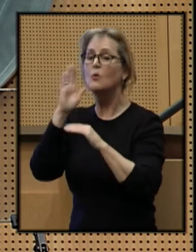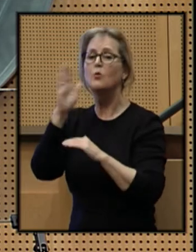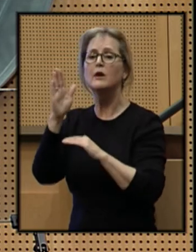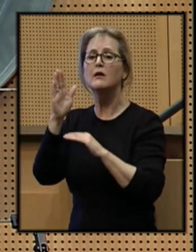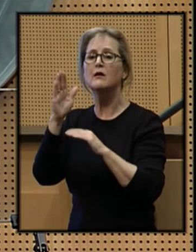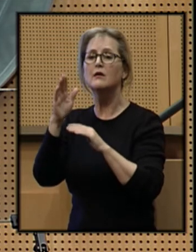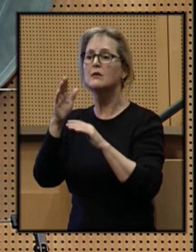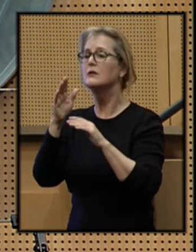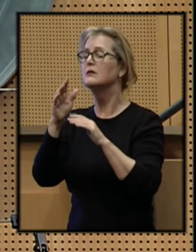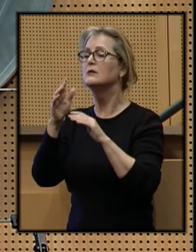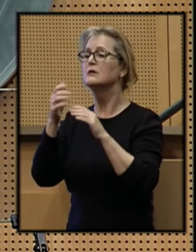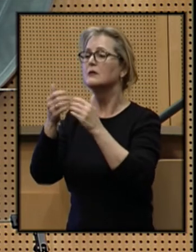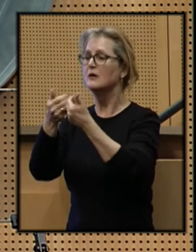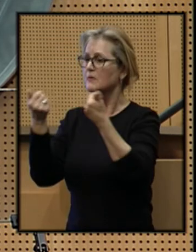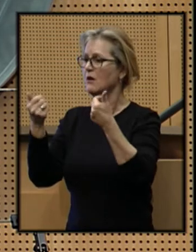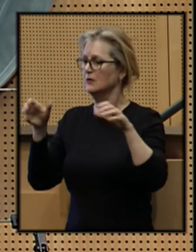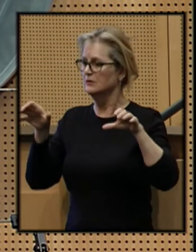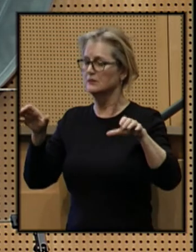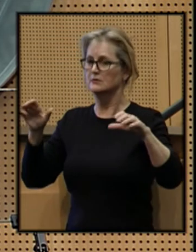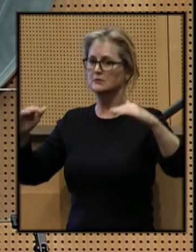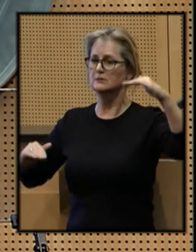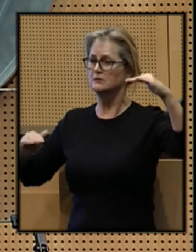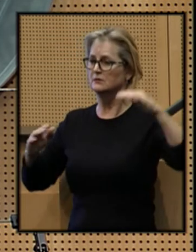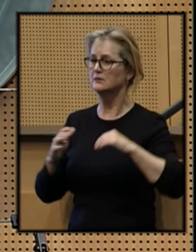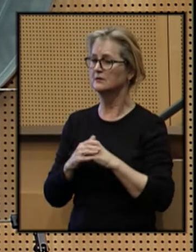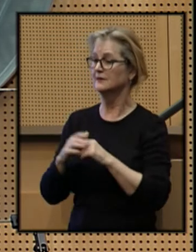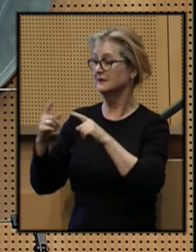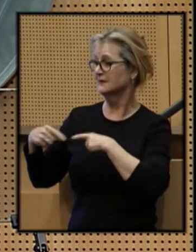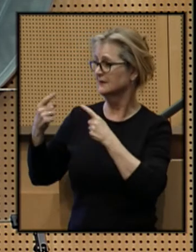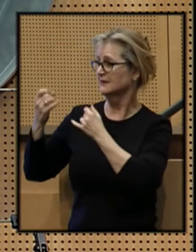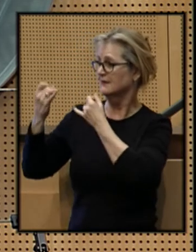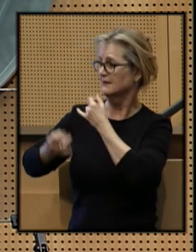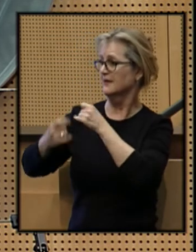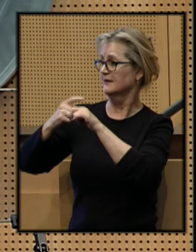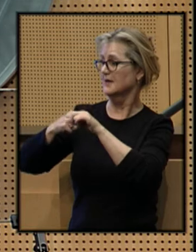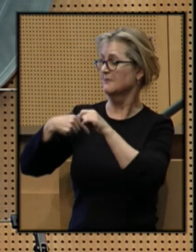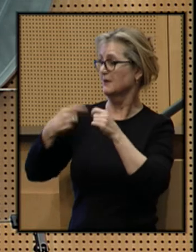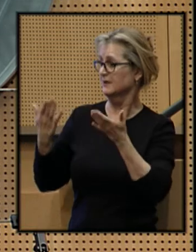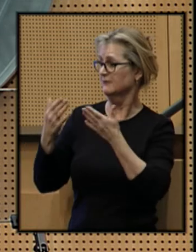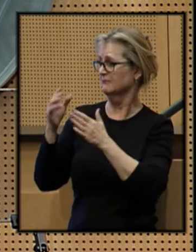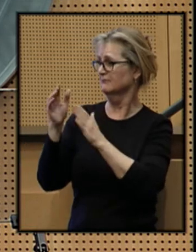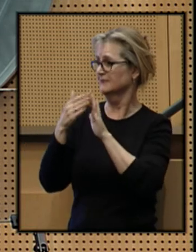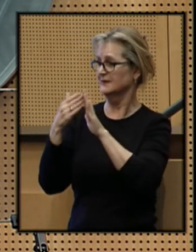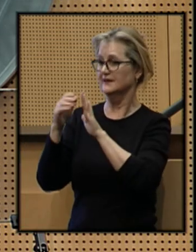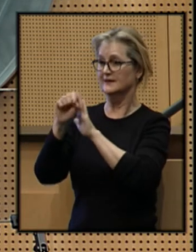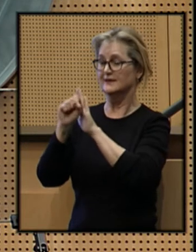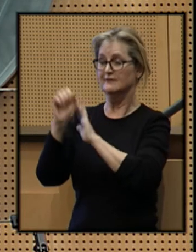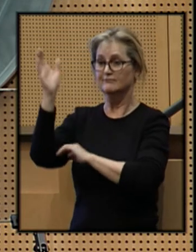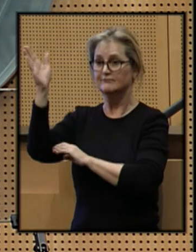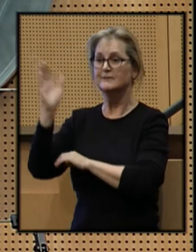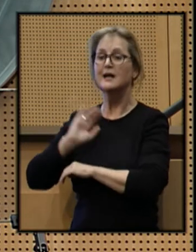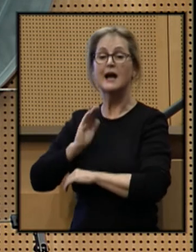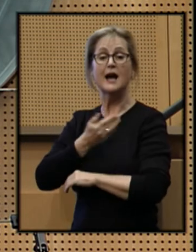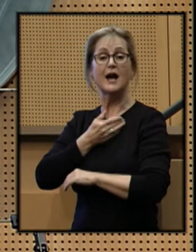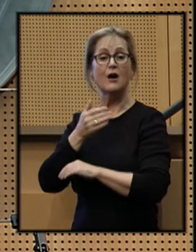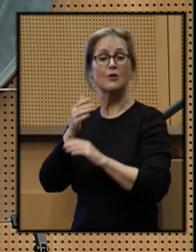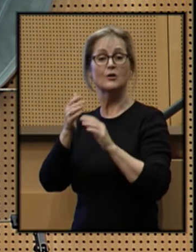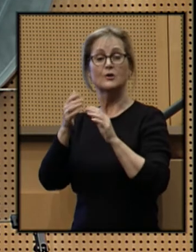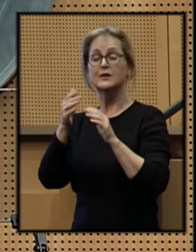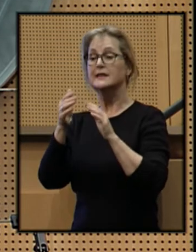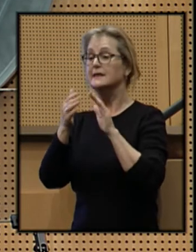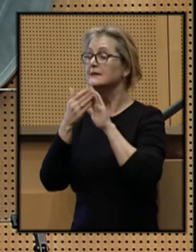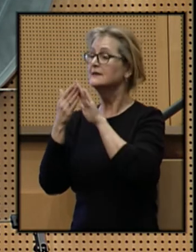going to drive us apart? Since my last State of the City Address, our city's minimum